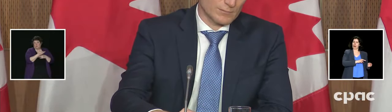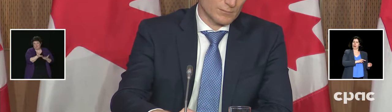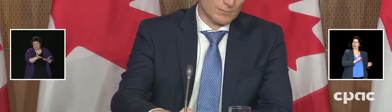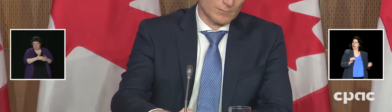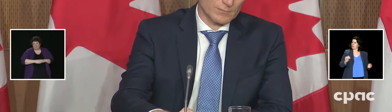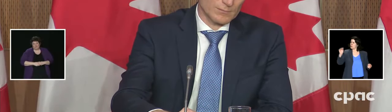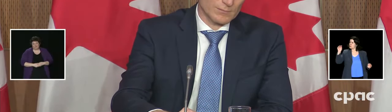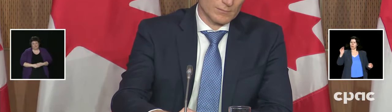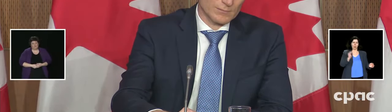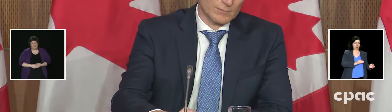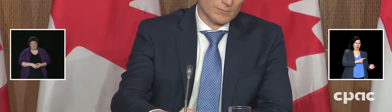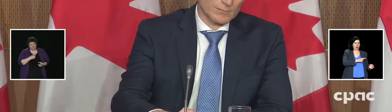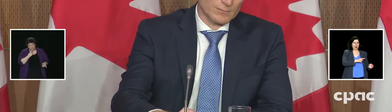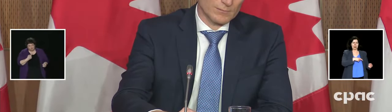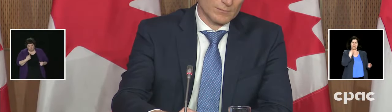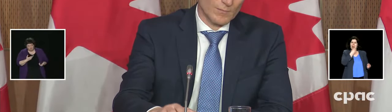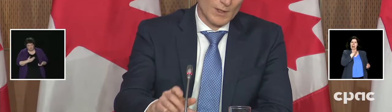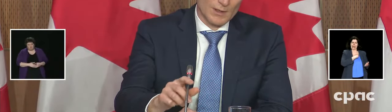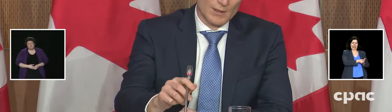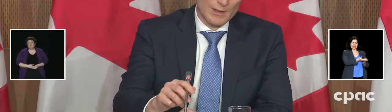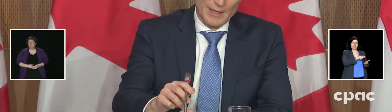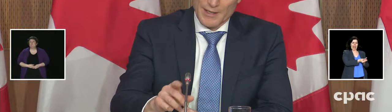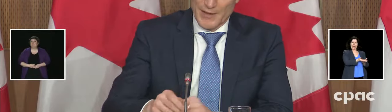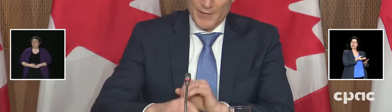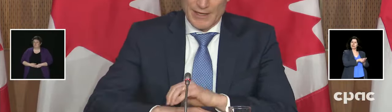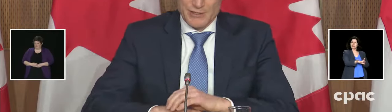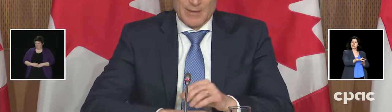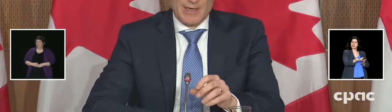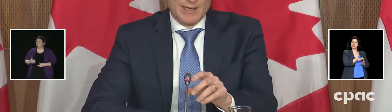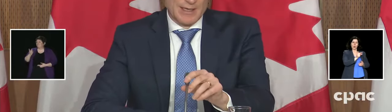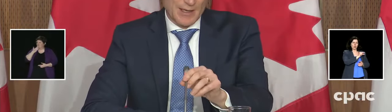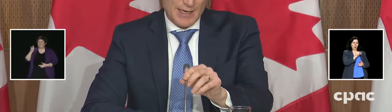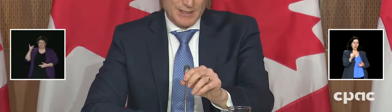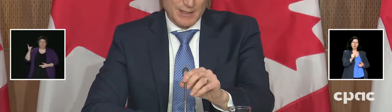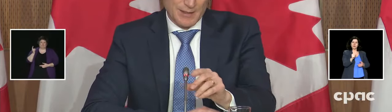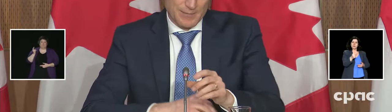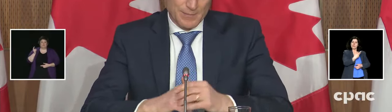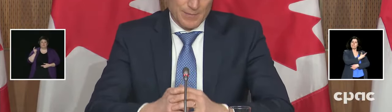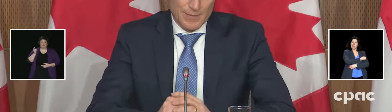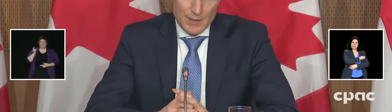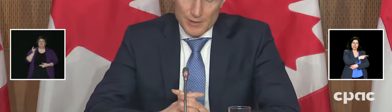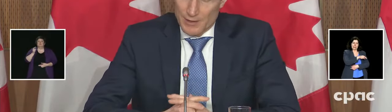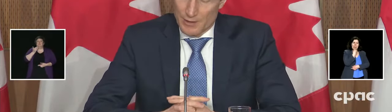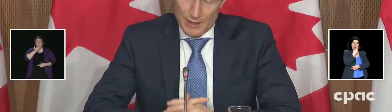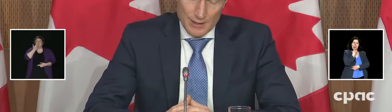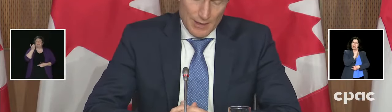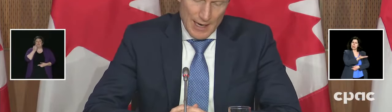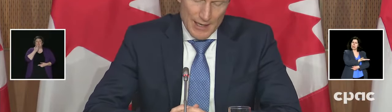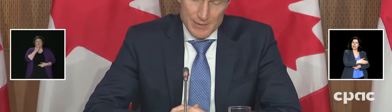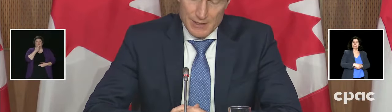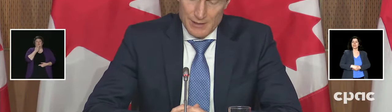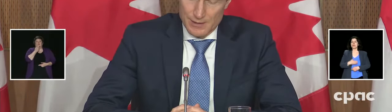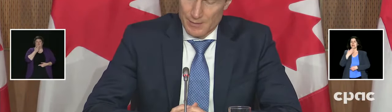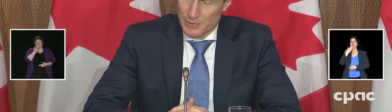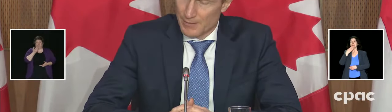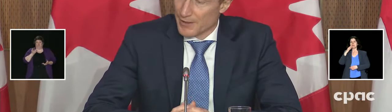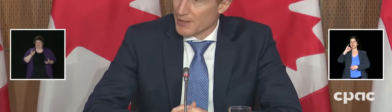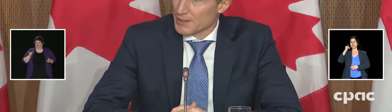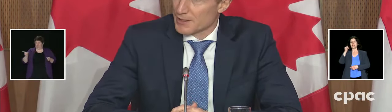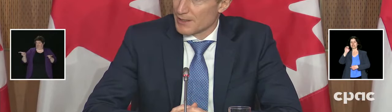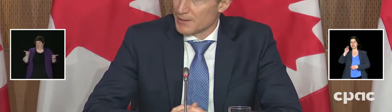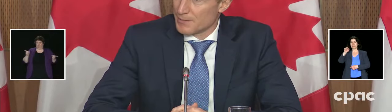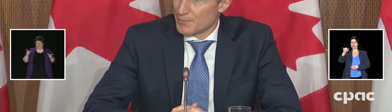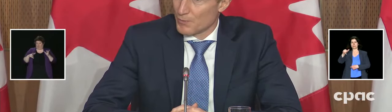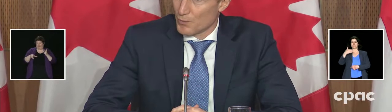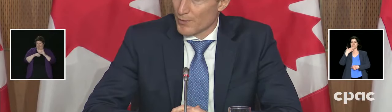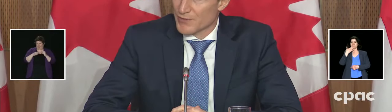Could I have your response to that, please? Yeah, and thanks, Jamie. I'll ask Dr. Gideon or Adams to complete my